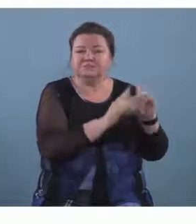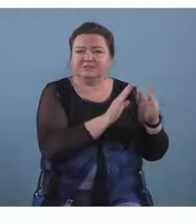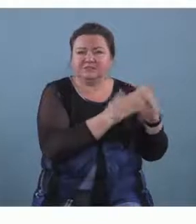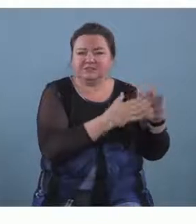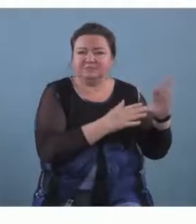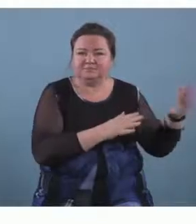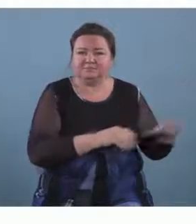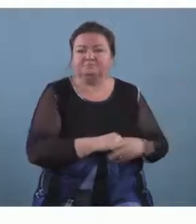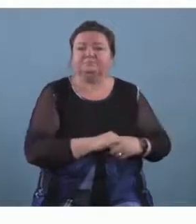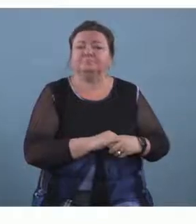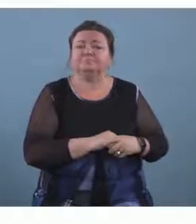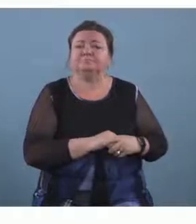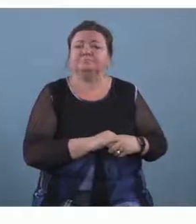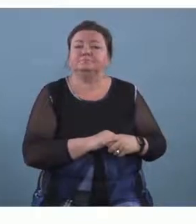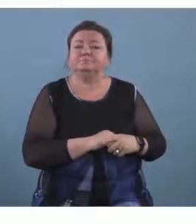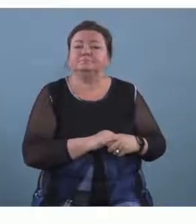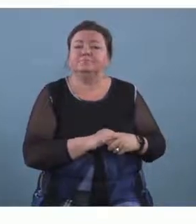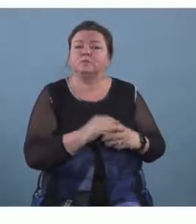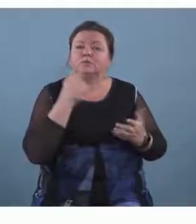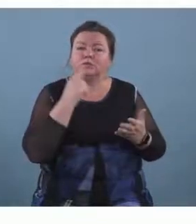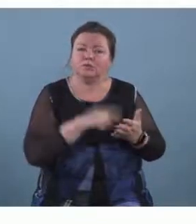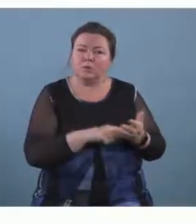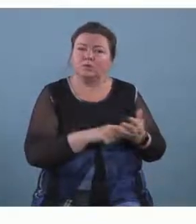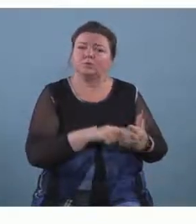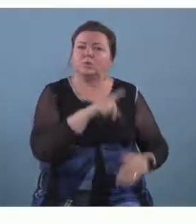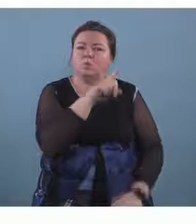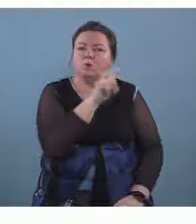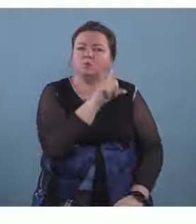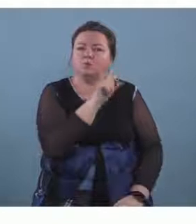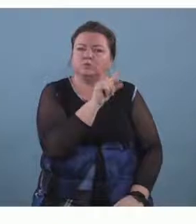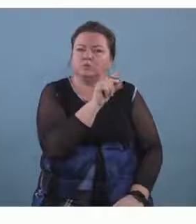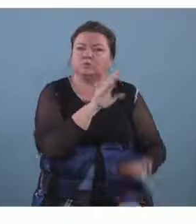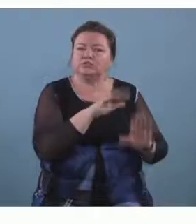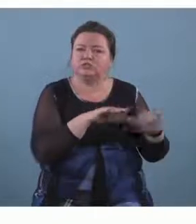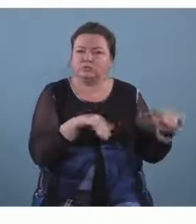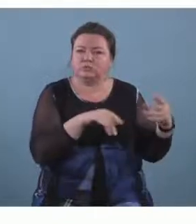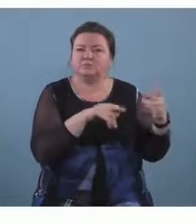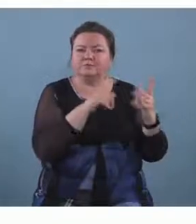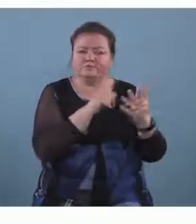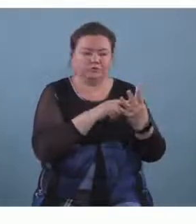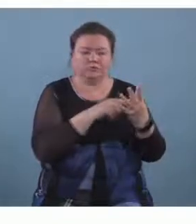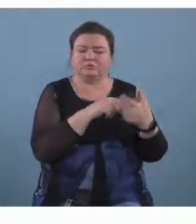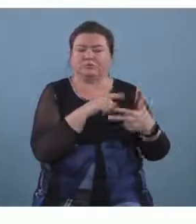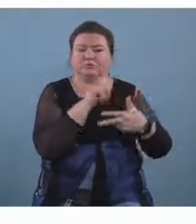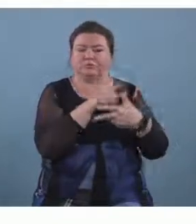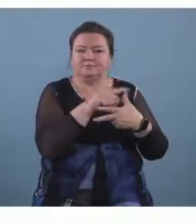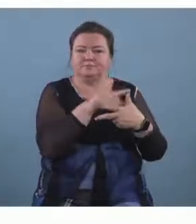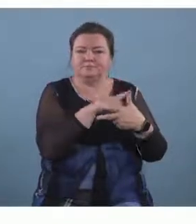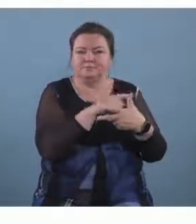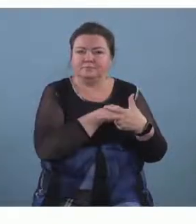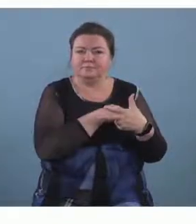i don't remember um 120 children involved if you can see here um